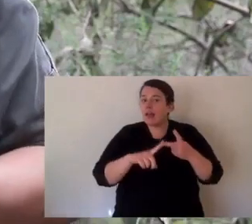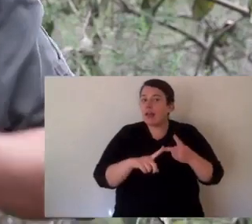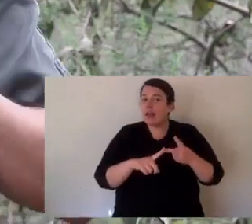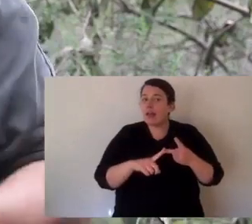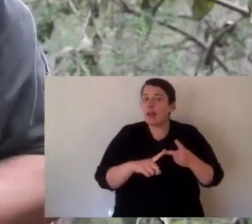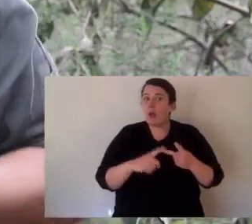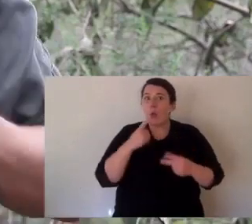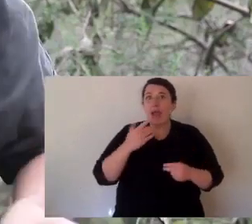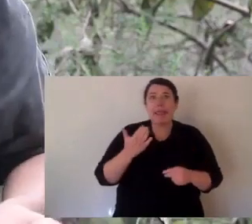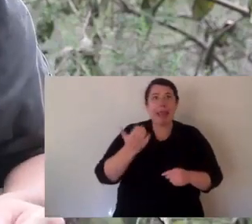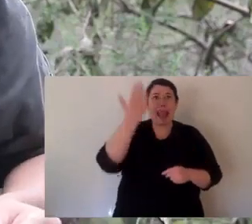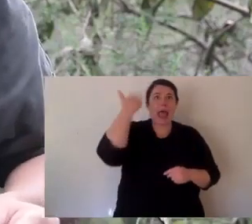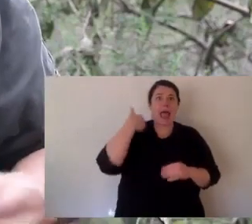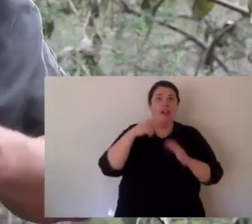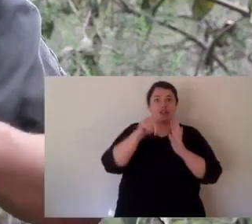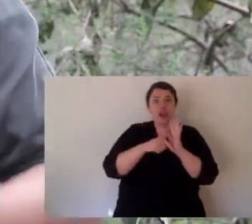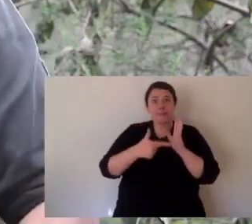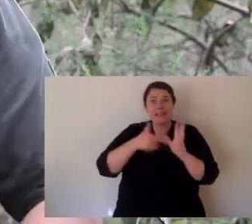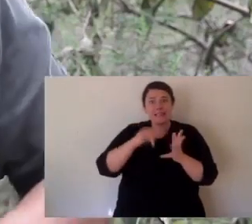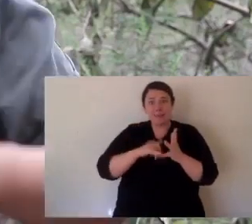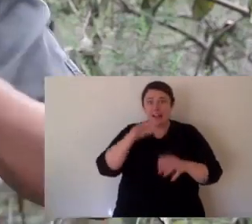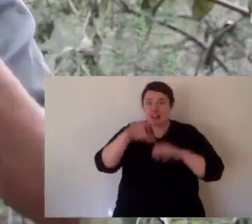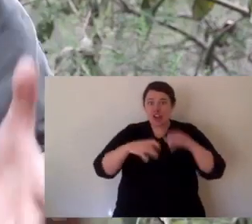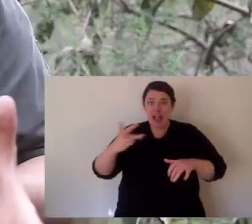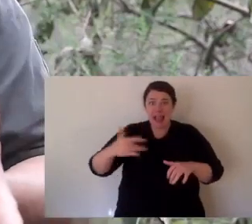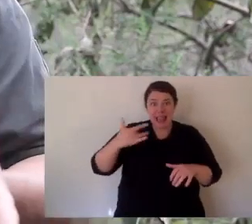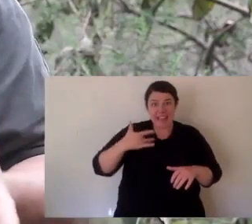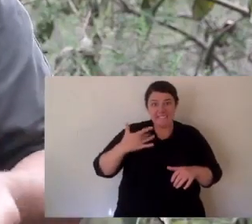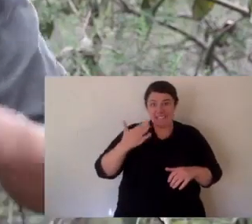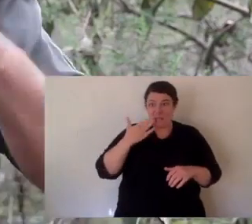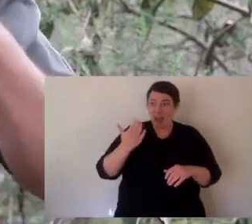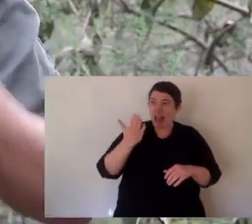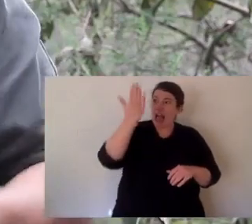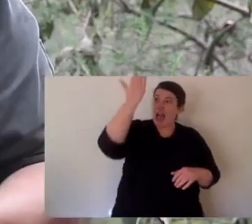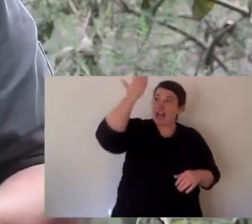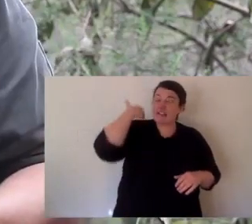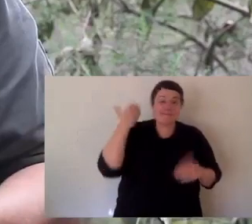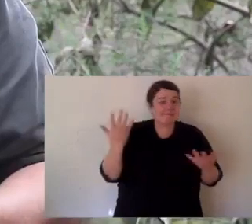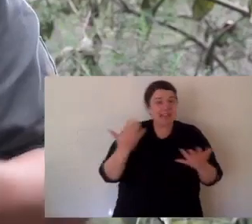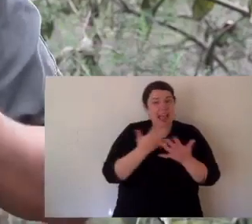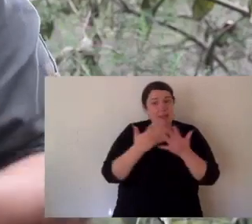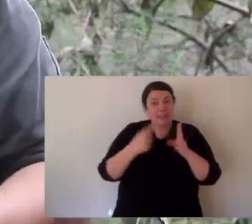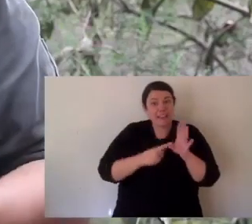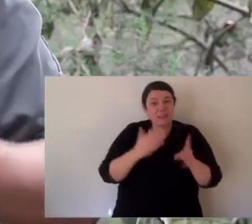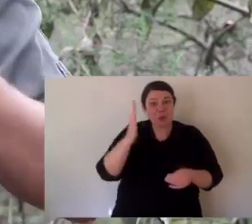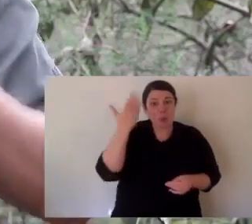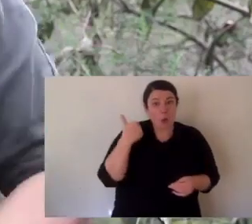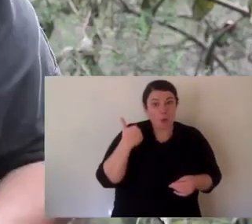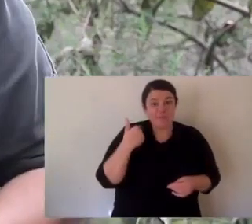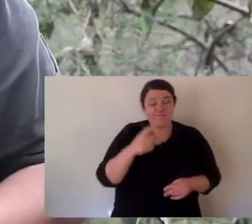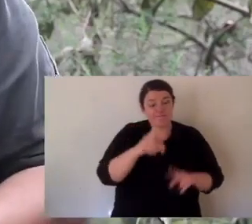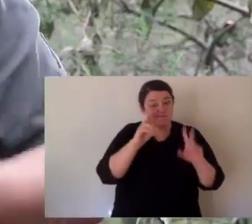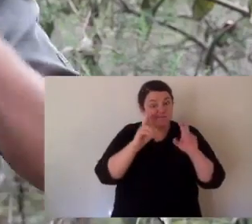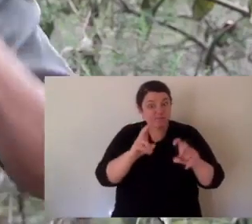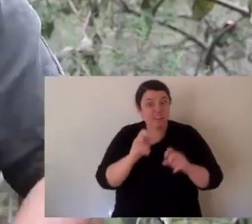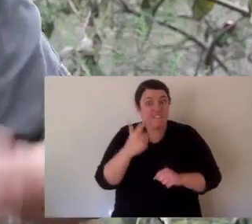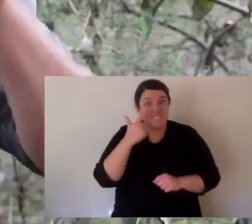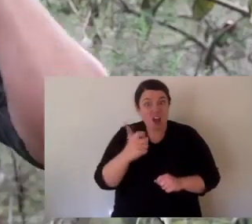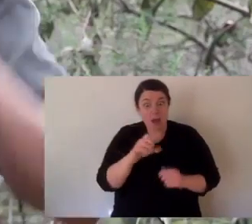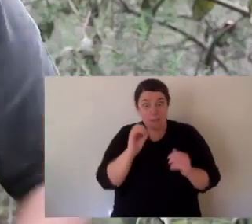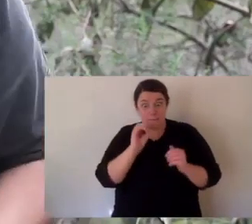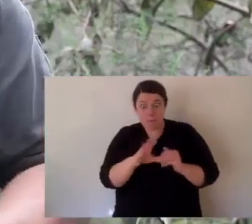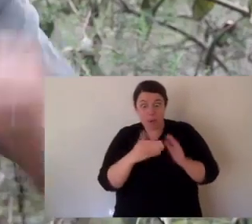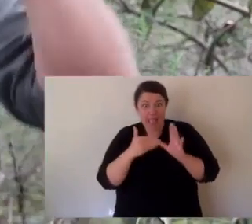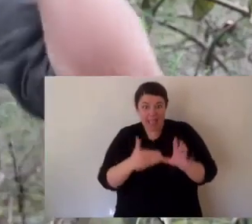want you to think about protecting nature. Now your second bit of homework is to tell me when was the last time a